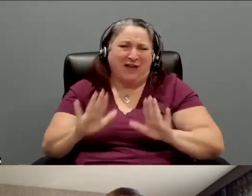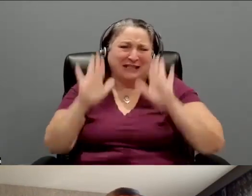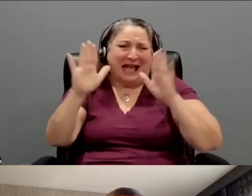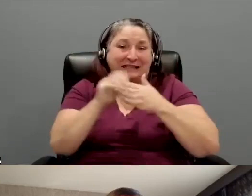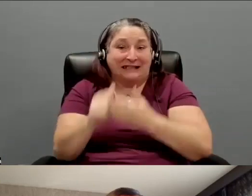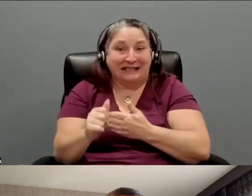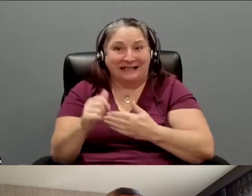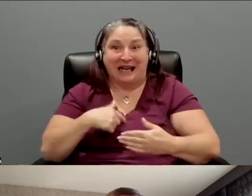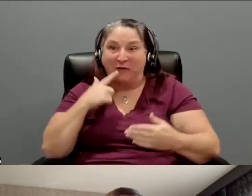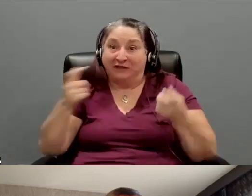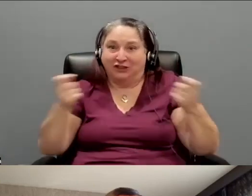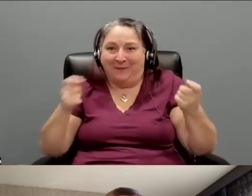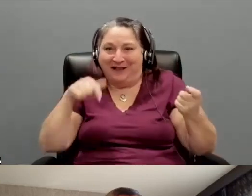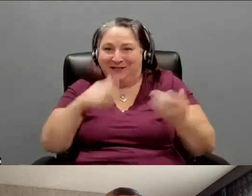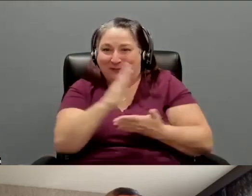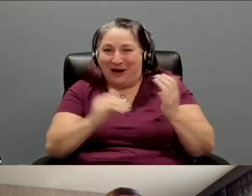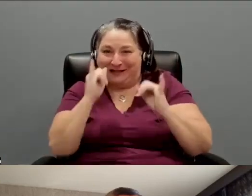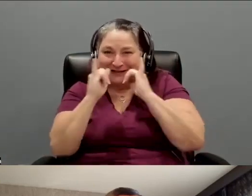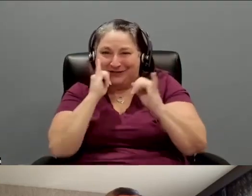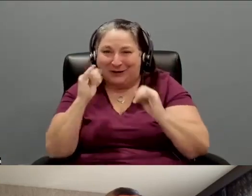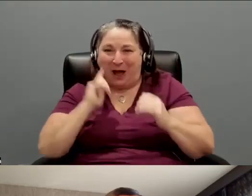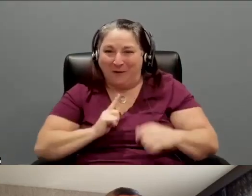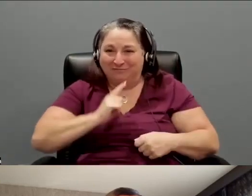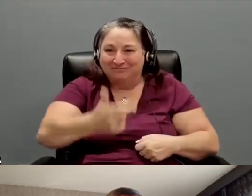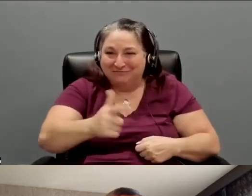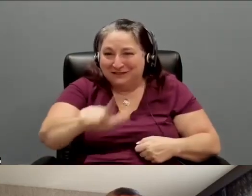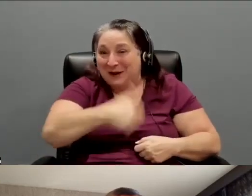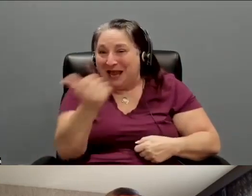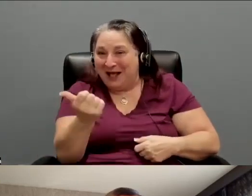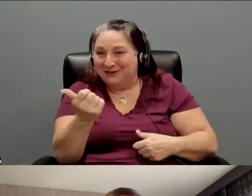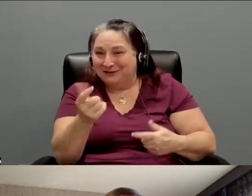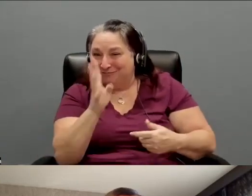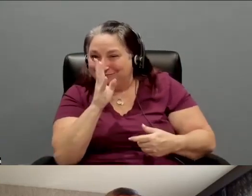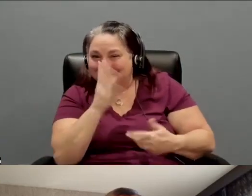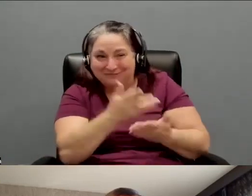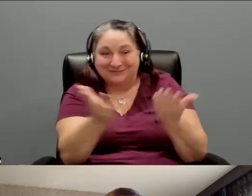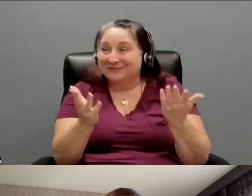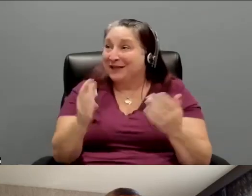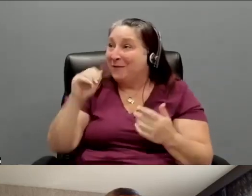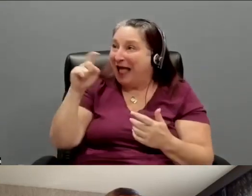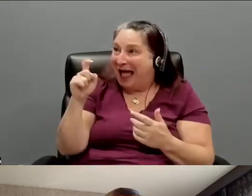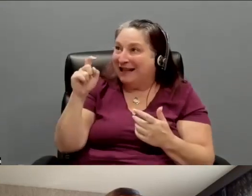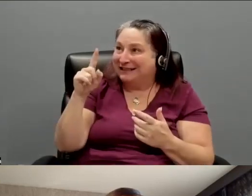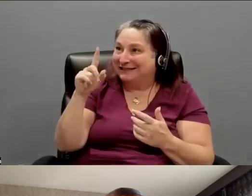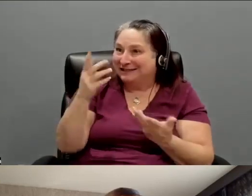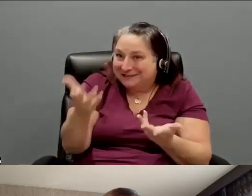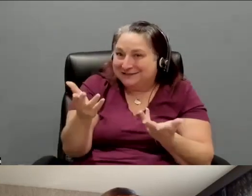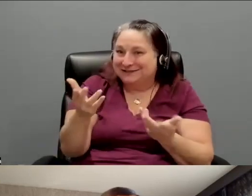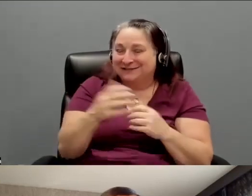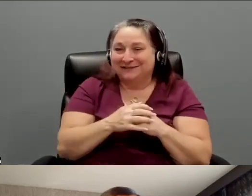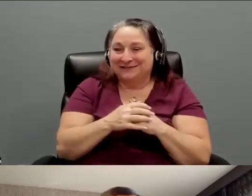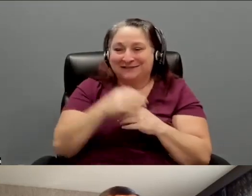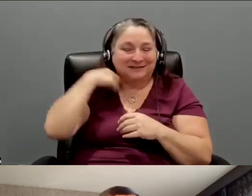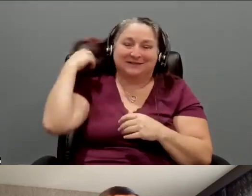dominated this part of the interview. So I will let someone else take it over from here. anybody else wants to. Well, Alexander, what about, I mean,